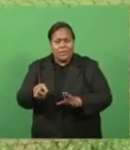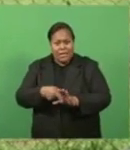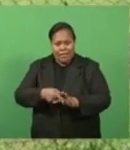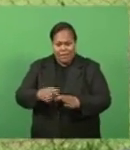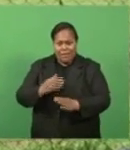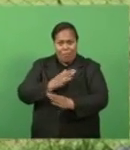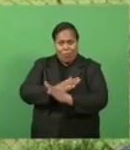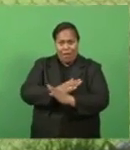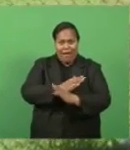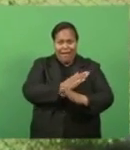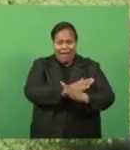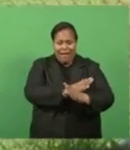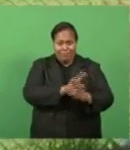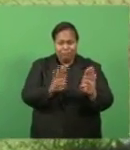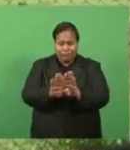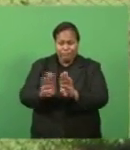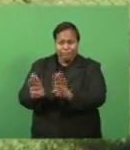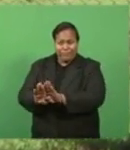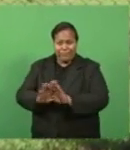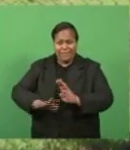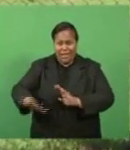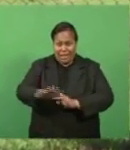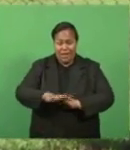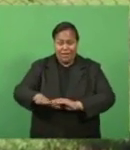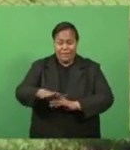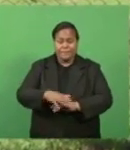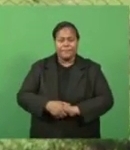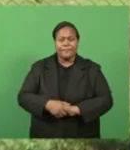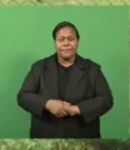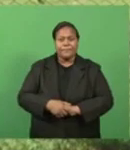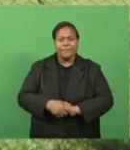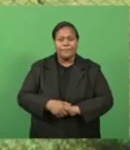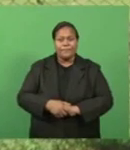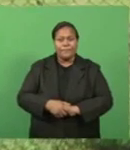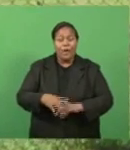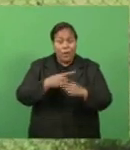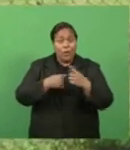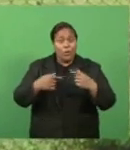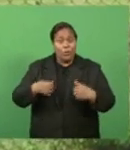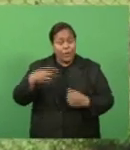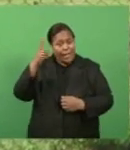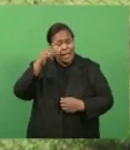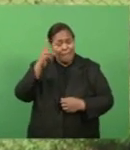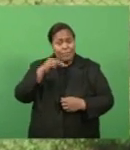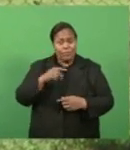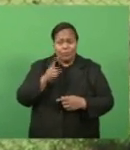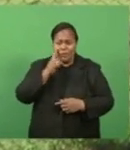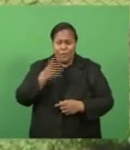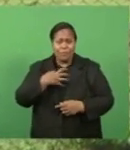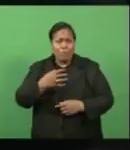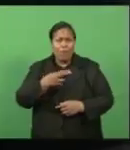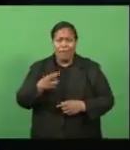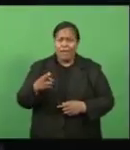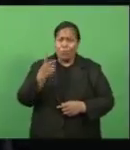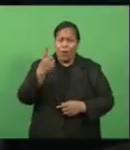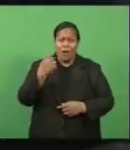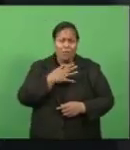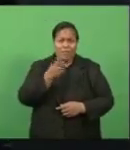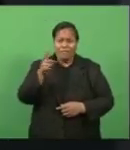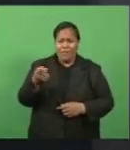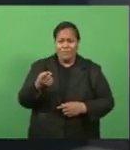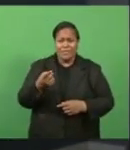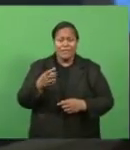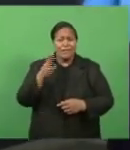have a lockdown at the moment. And we are able to receive more than 100,000 Fijians. The minister